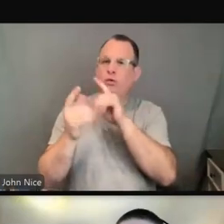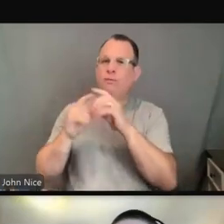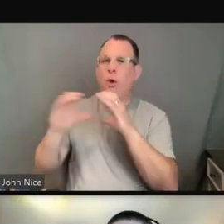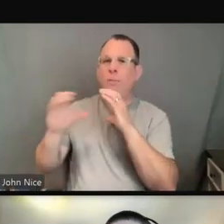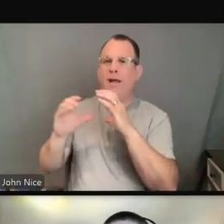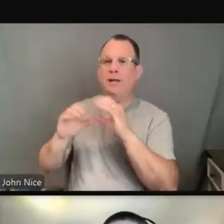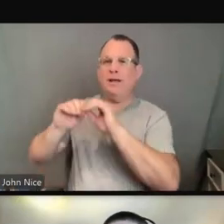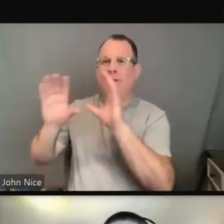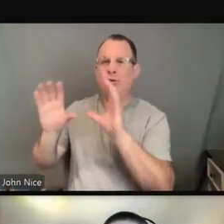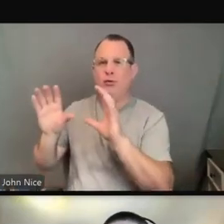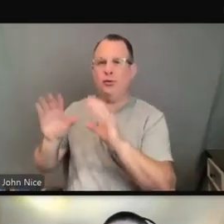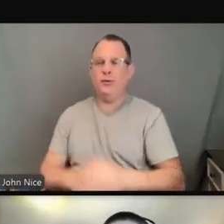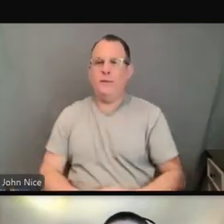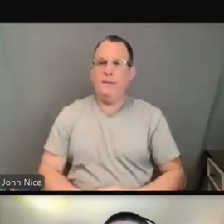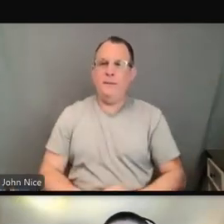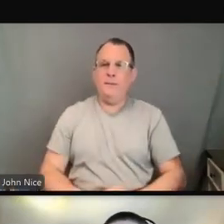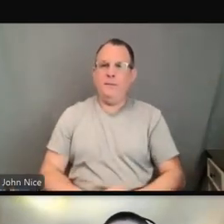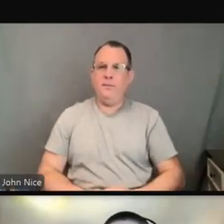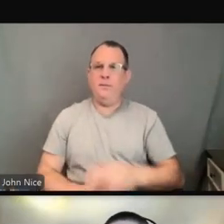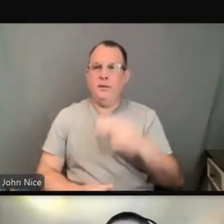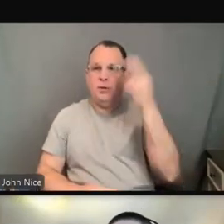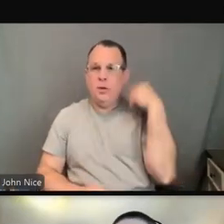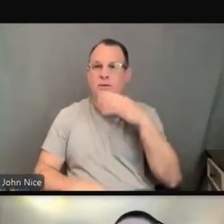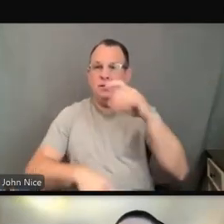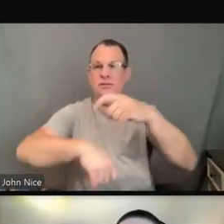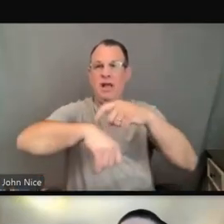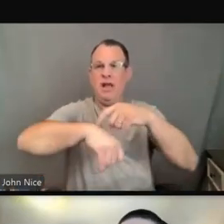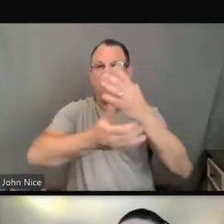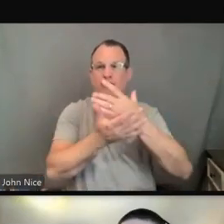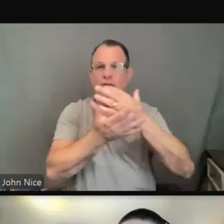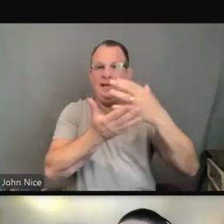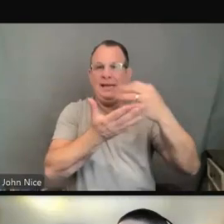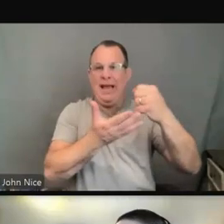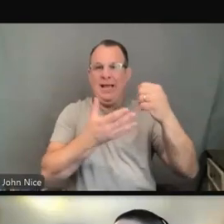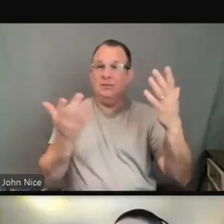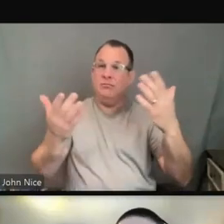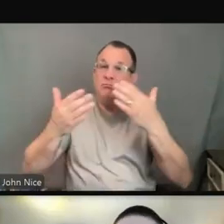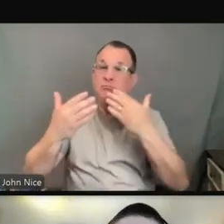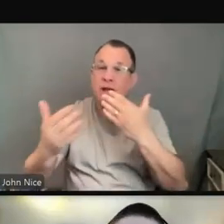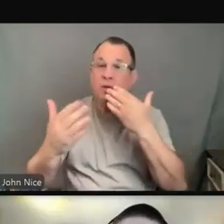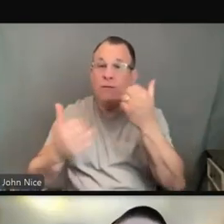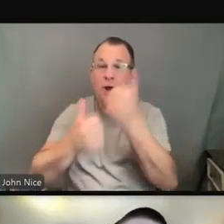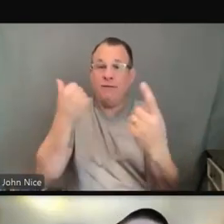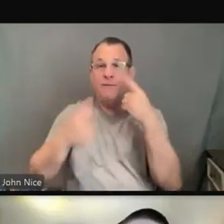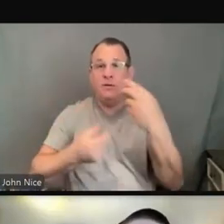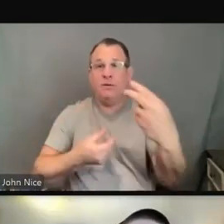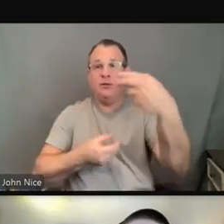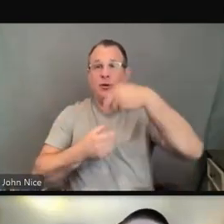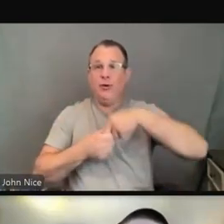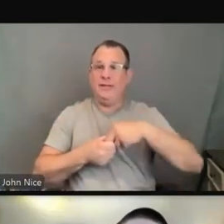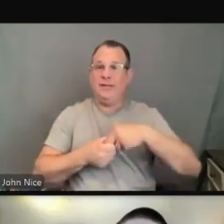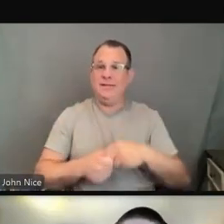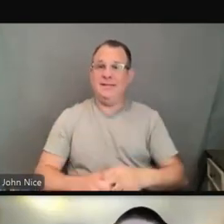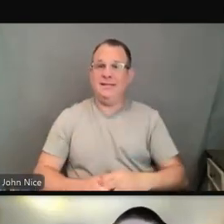Thank you, Kathryn. We're running out of time. Thank you, everyone, for your participation. There will be a